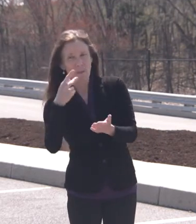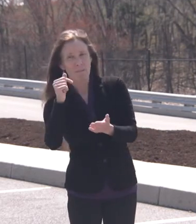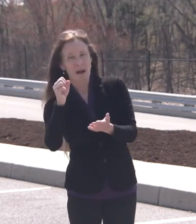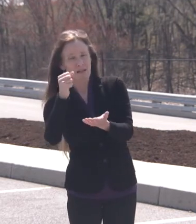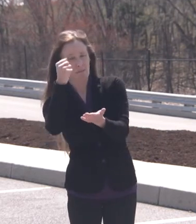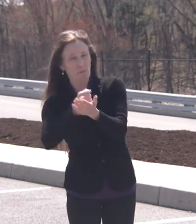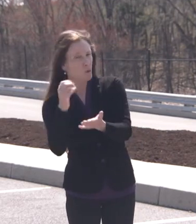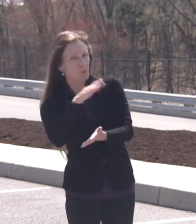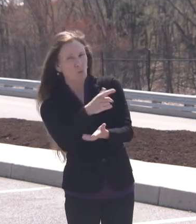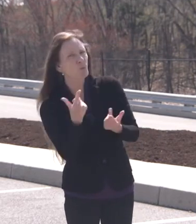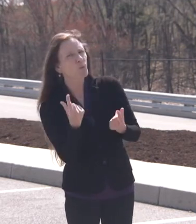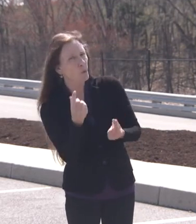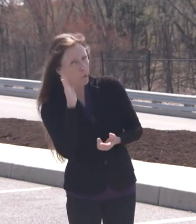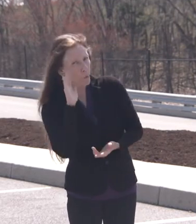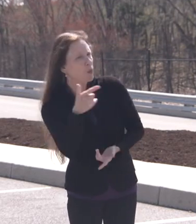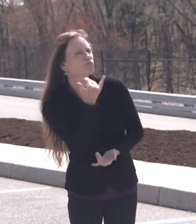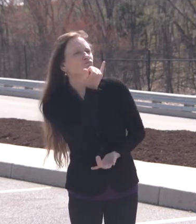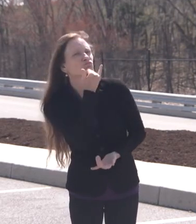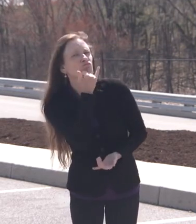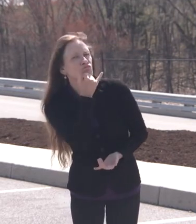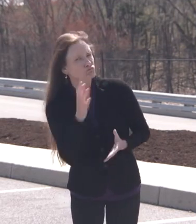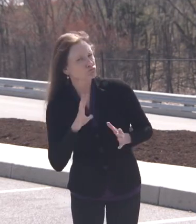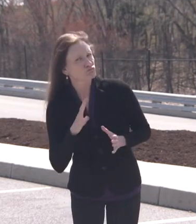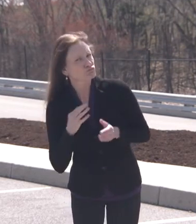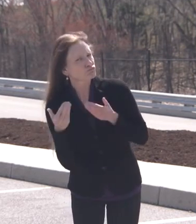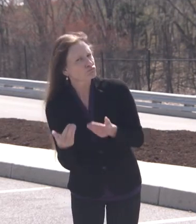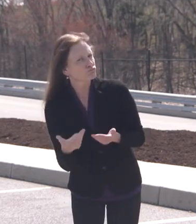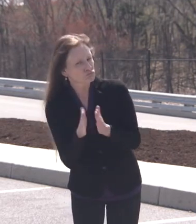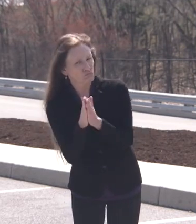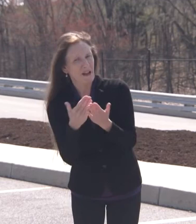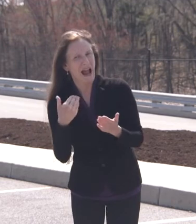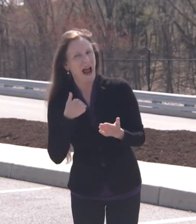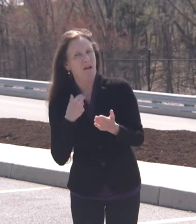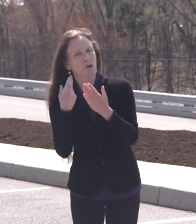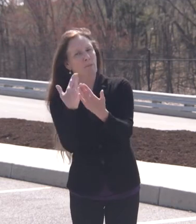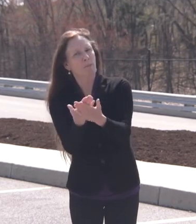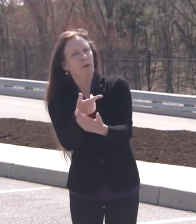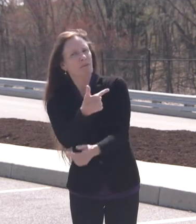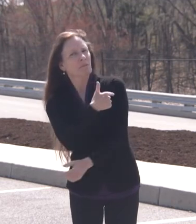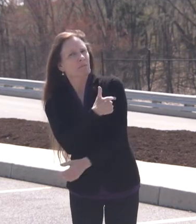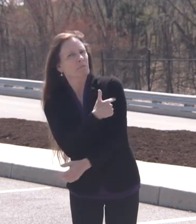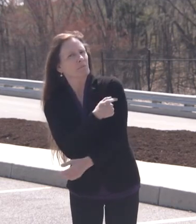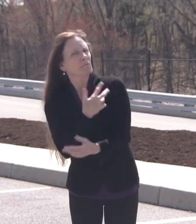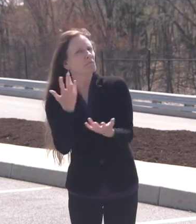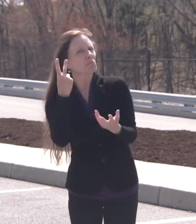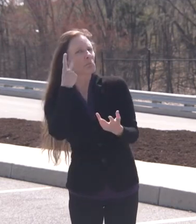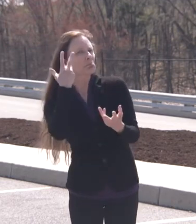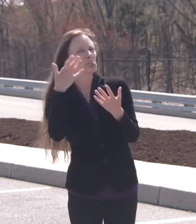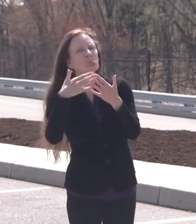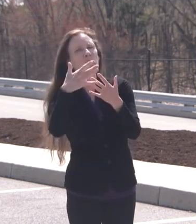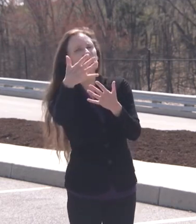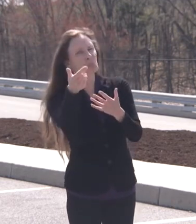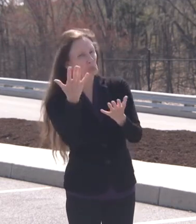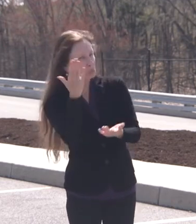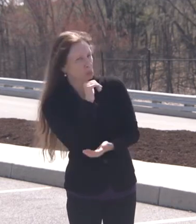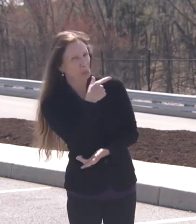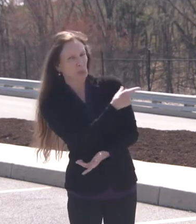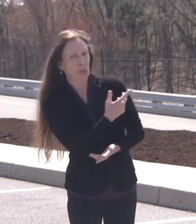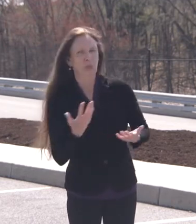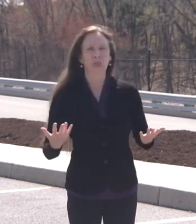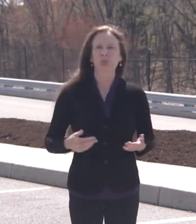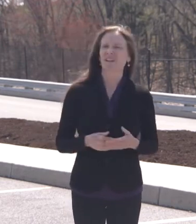planning for it since reopening completely is within sight? I'm sorry. Um,